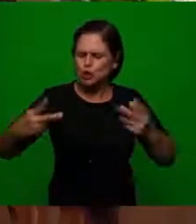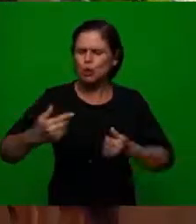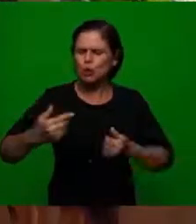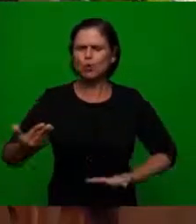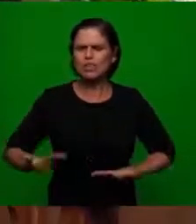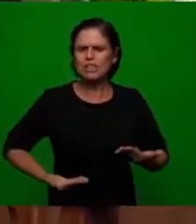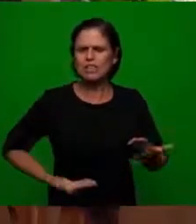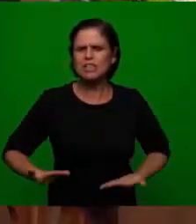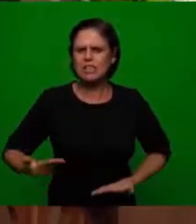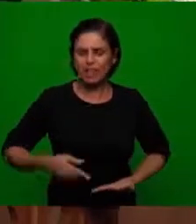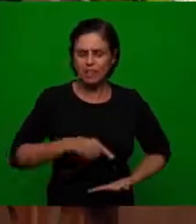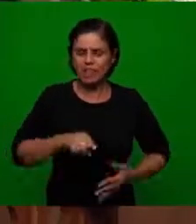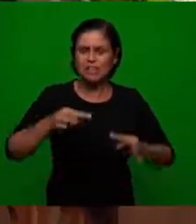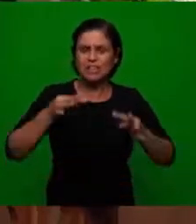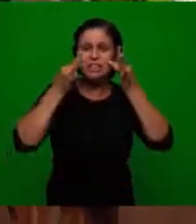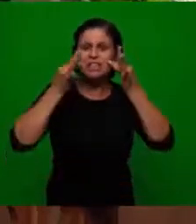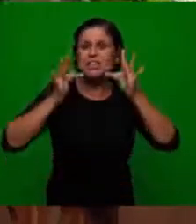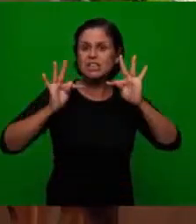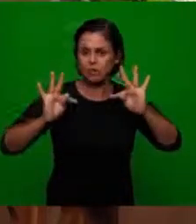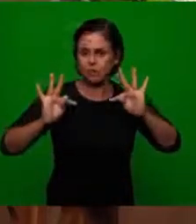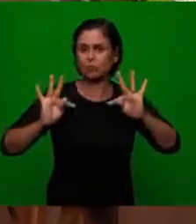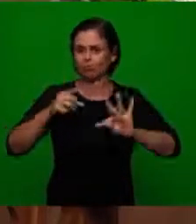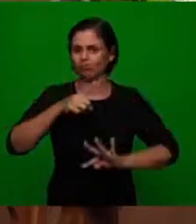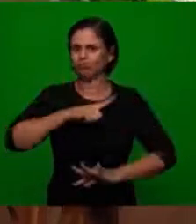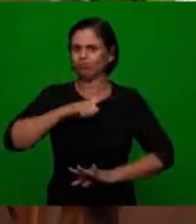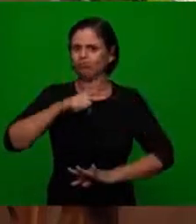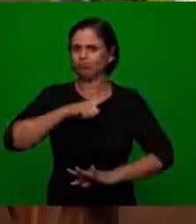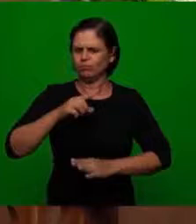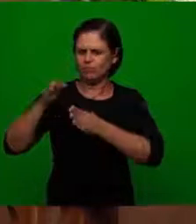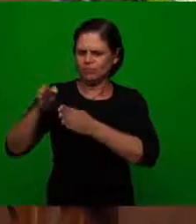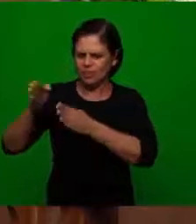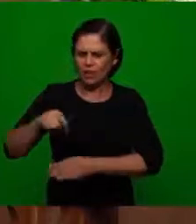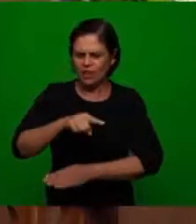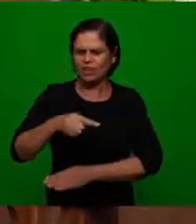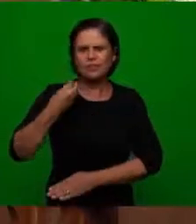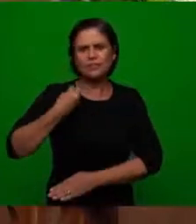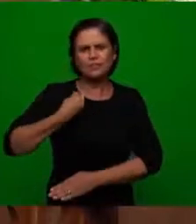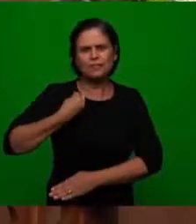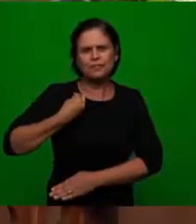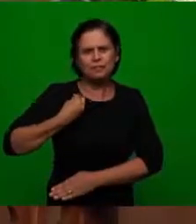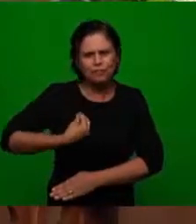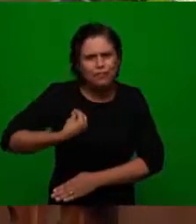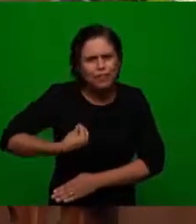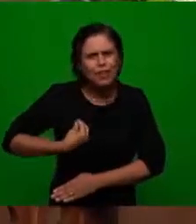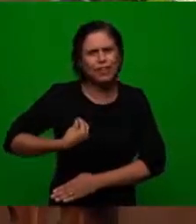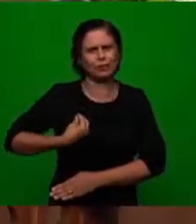over those who had the testimony of the word those that were leaving the word